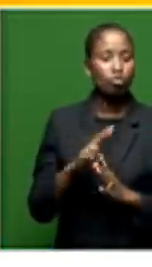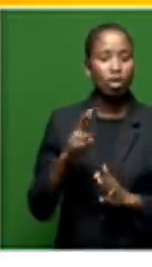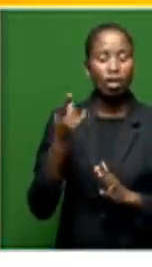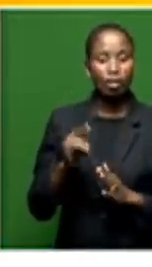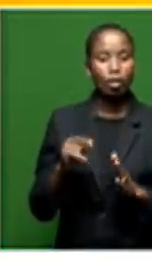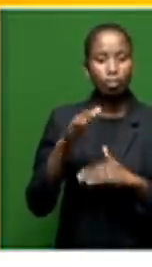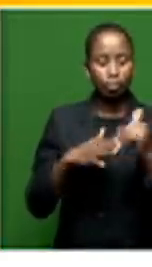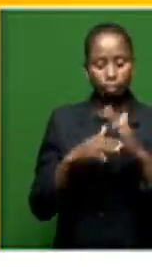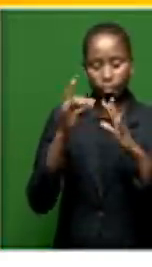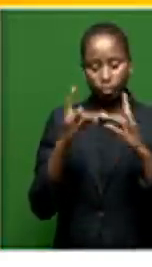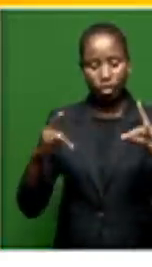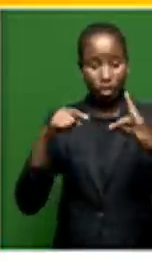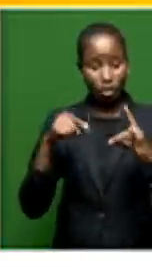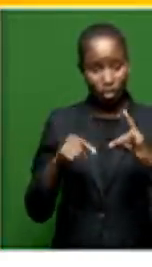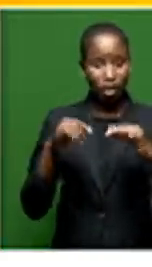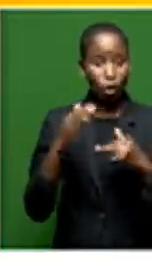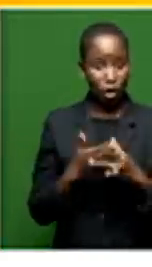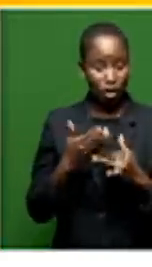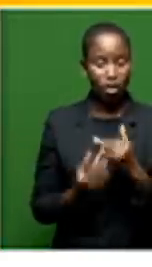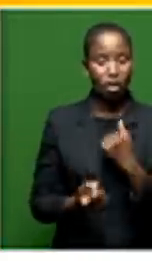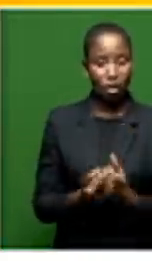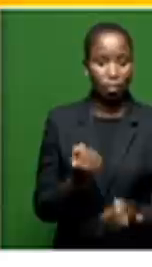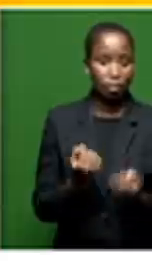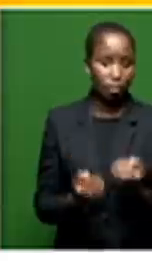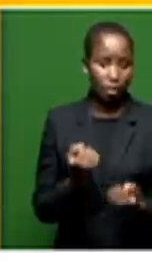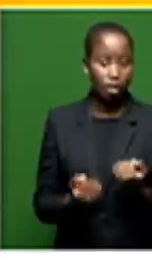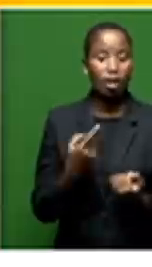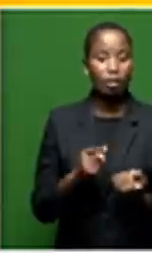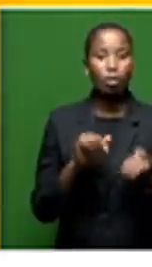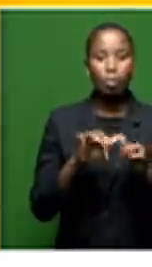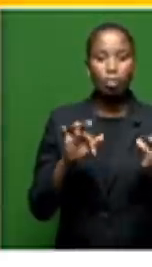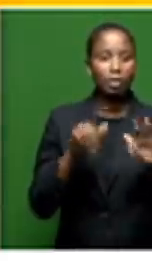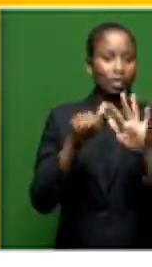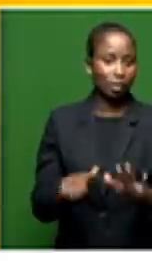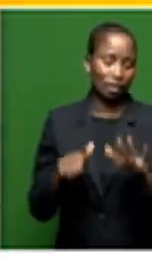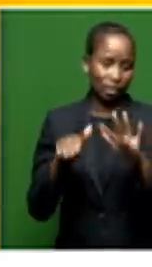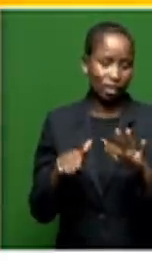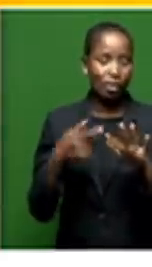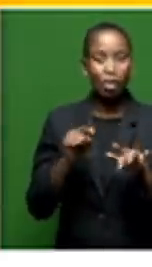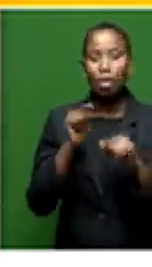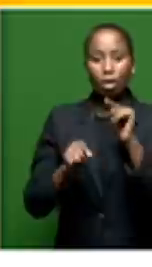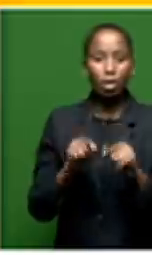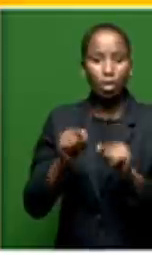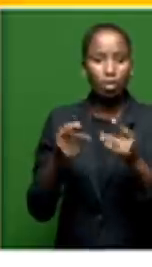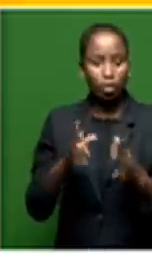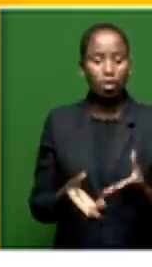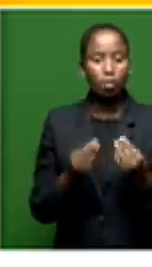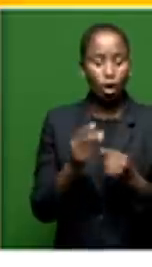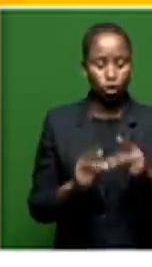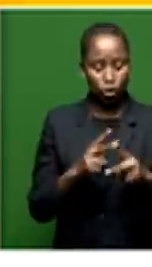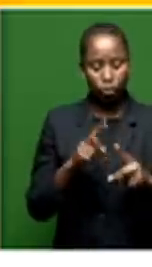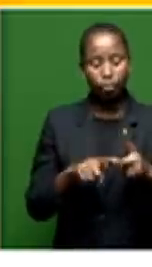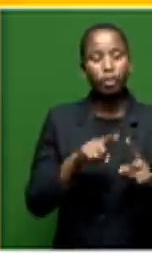to proceed with the trial. The pre-trial hearing of the 16 accused, to include suspended ANC Secretary General Esma Khashrule,